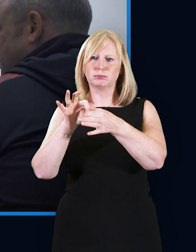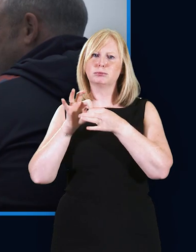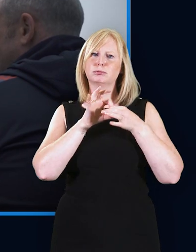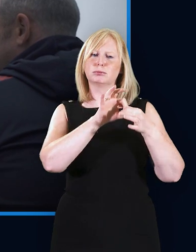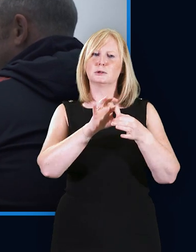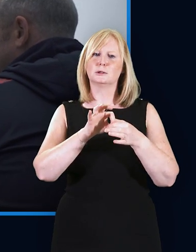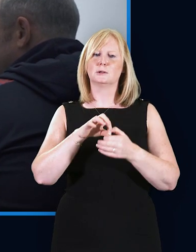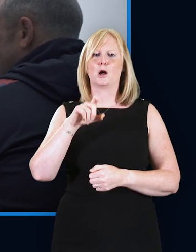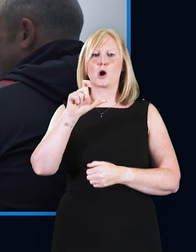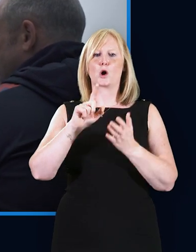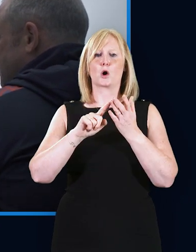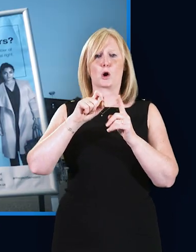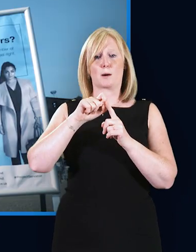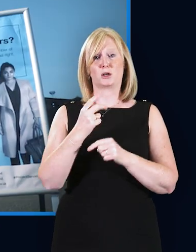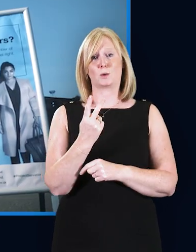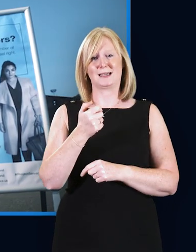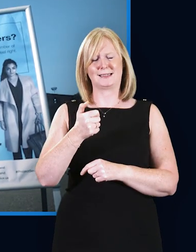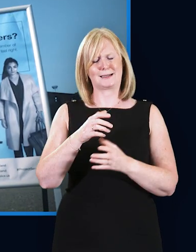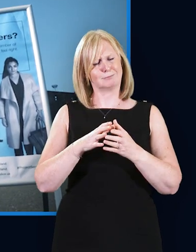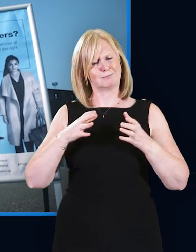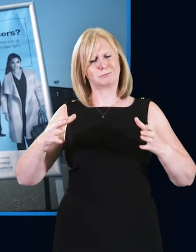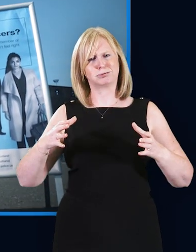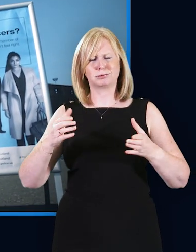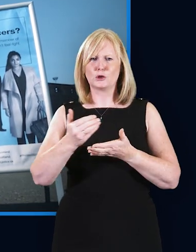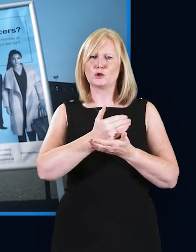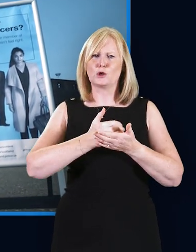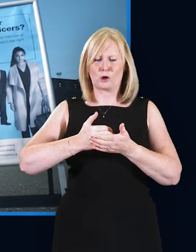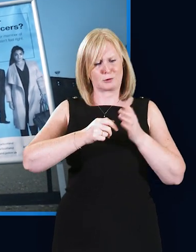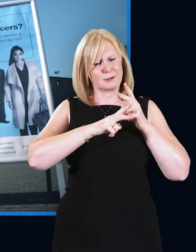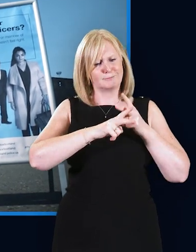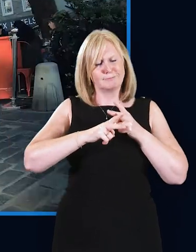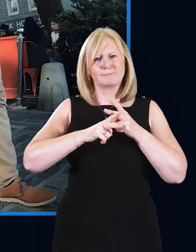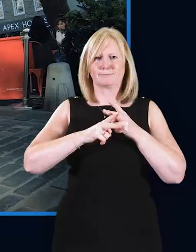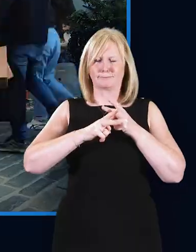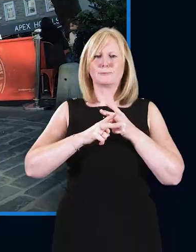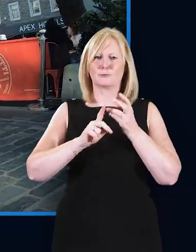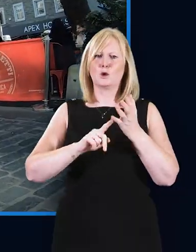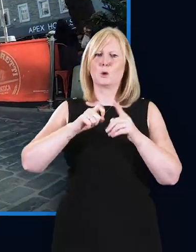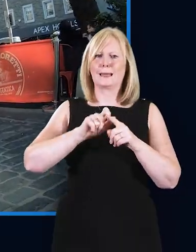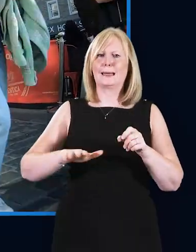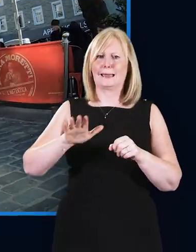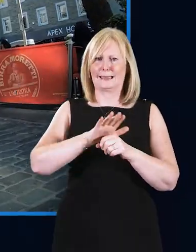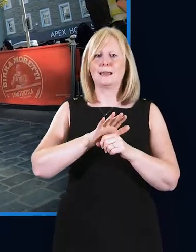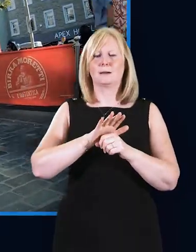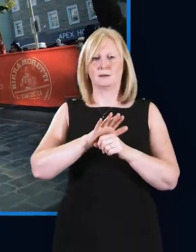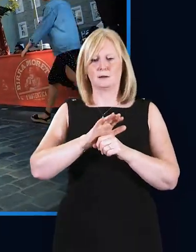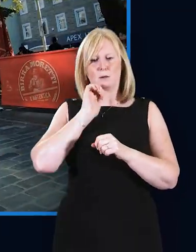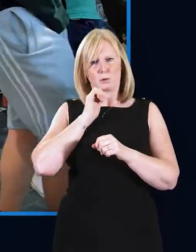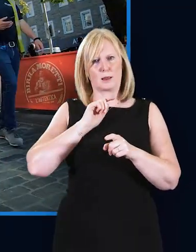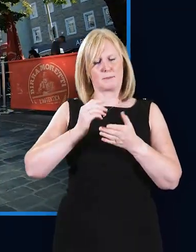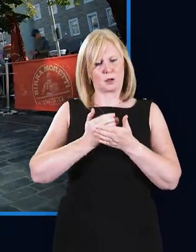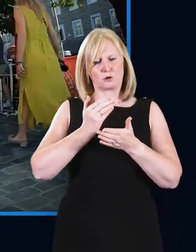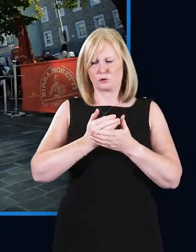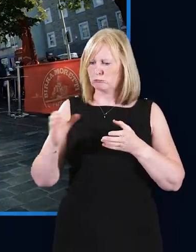Clearly COP26 is one of the largest policing and security operations the UK has seen. As such we're looking to utilise all resources